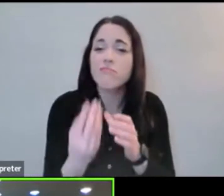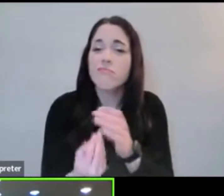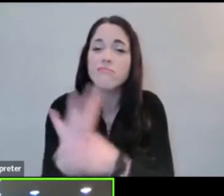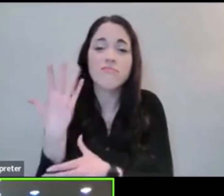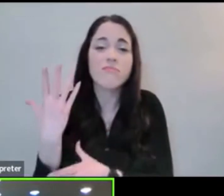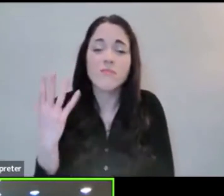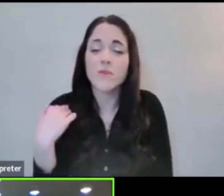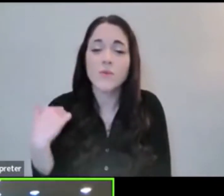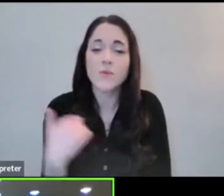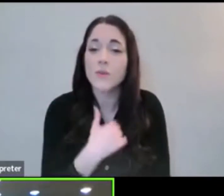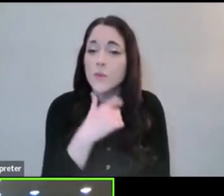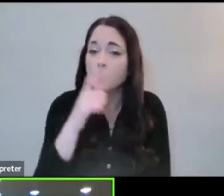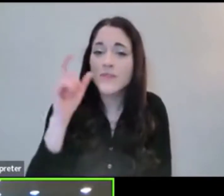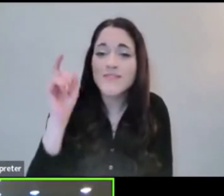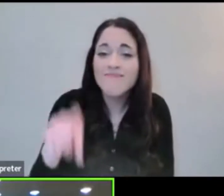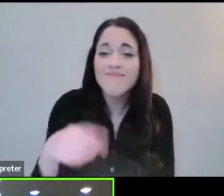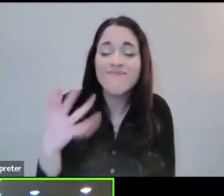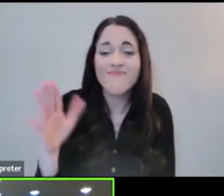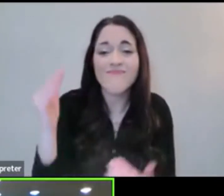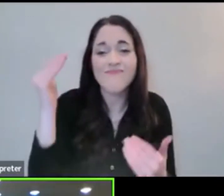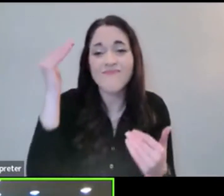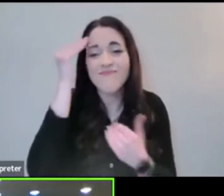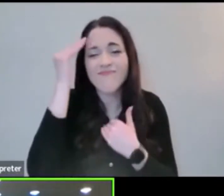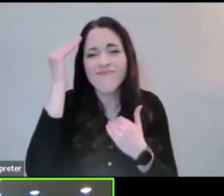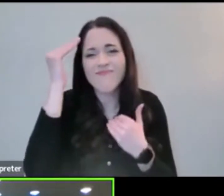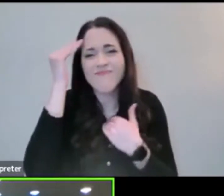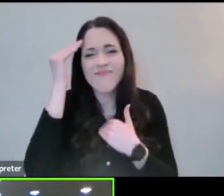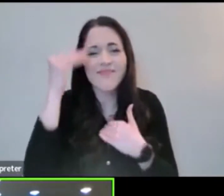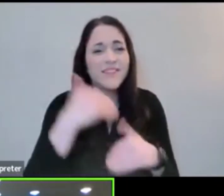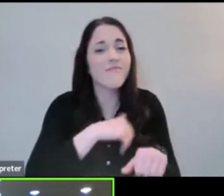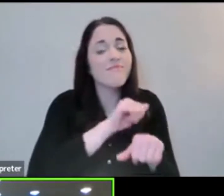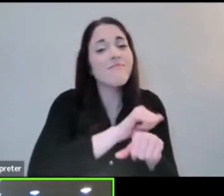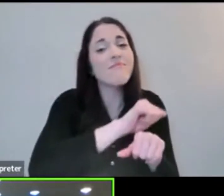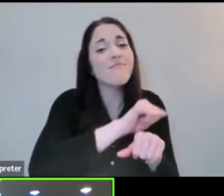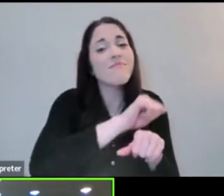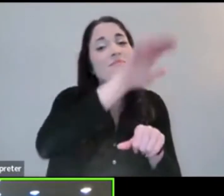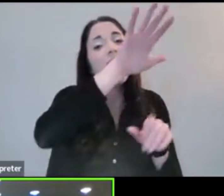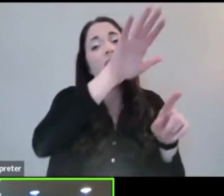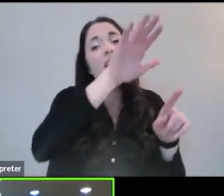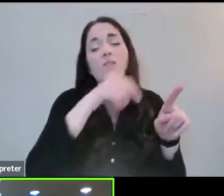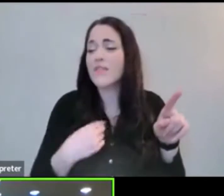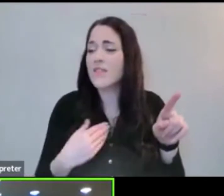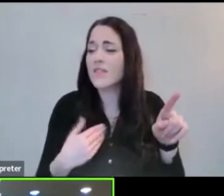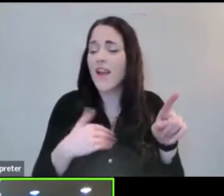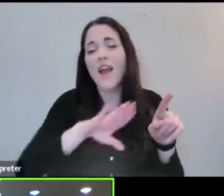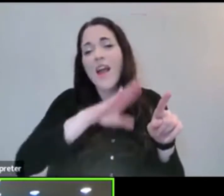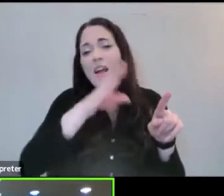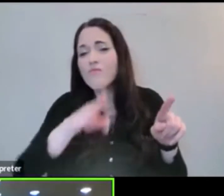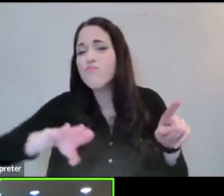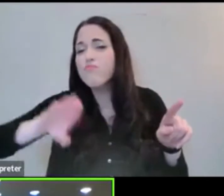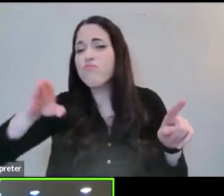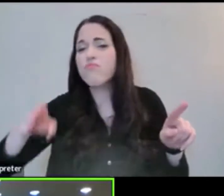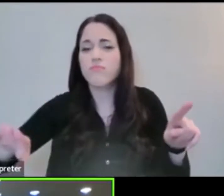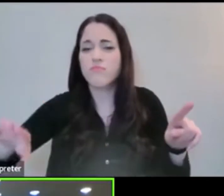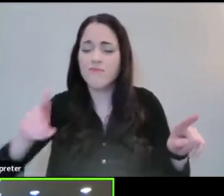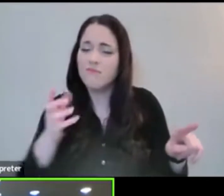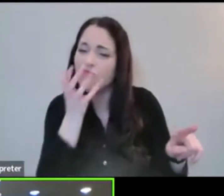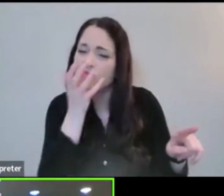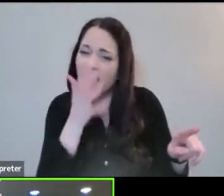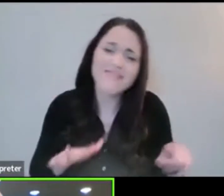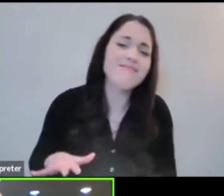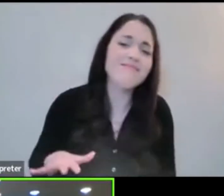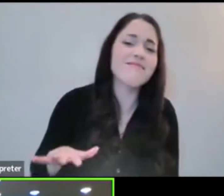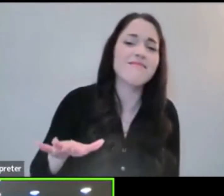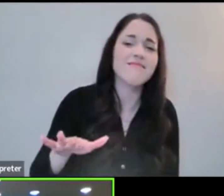mountains and hillsides enough to climb. There are oceans